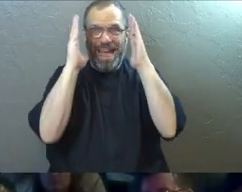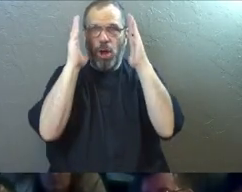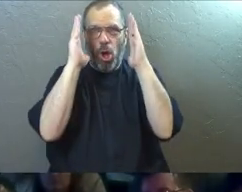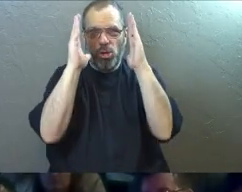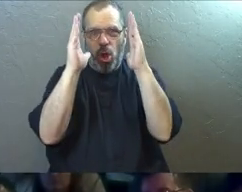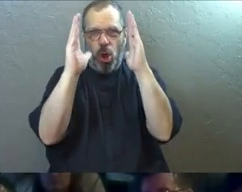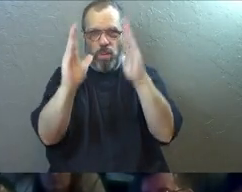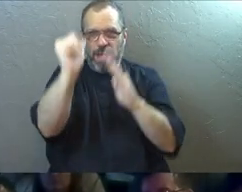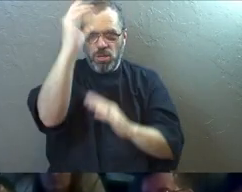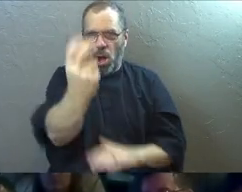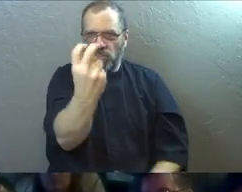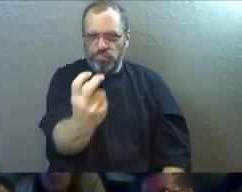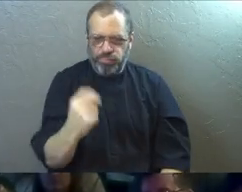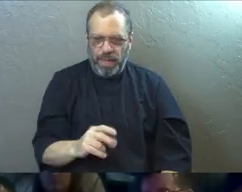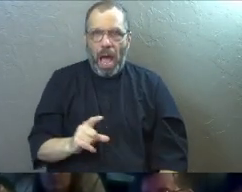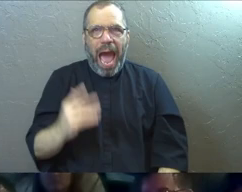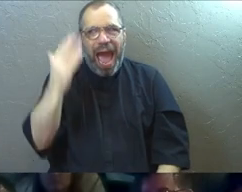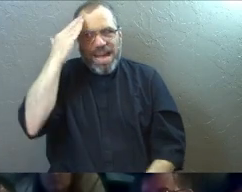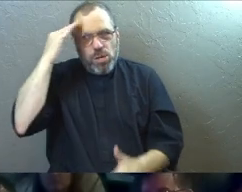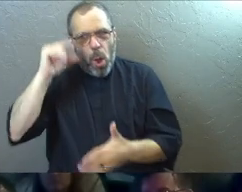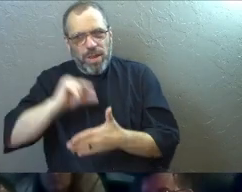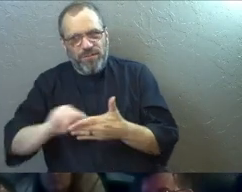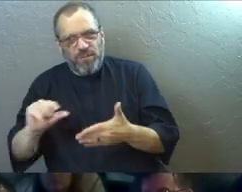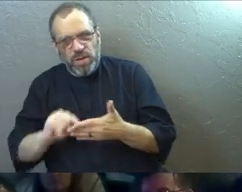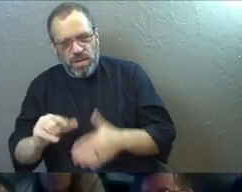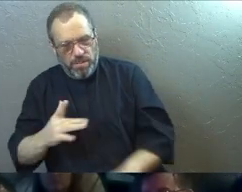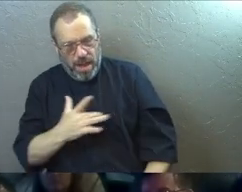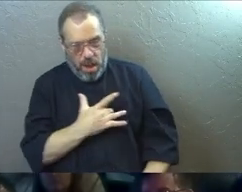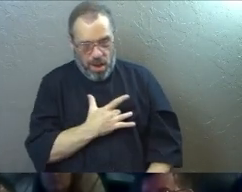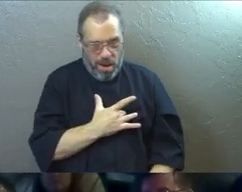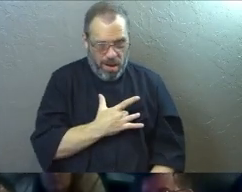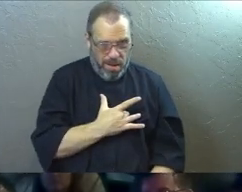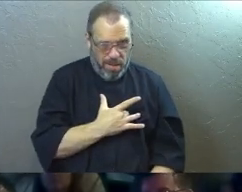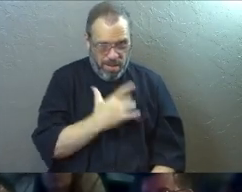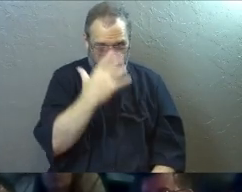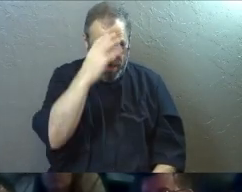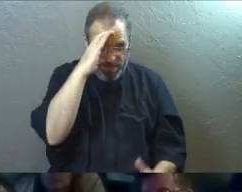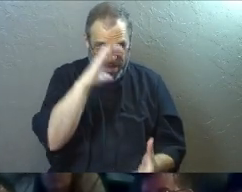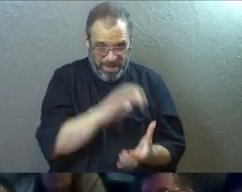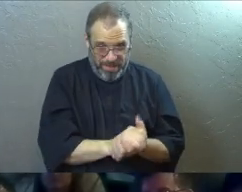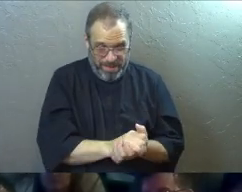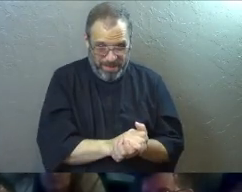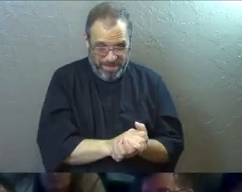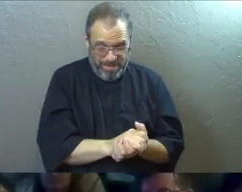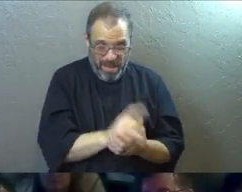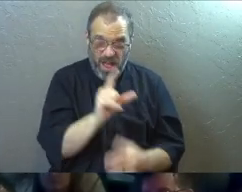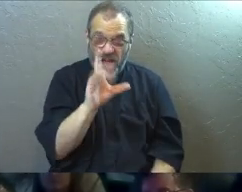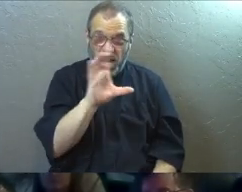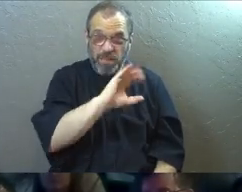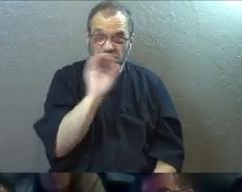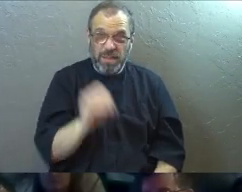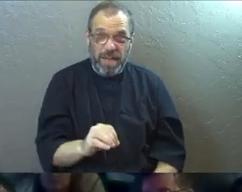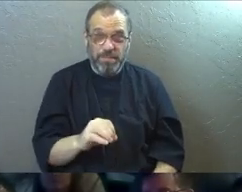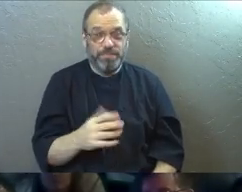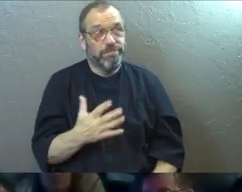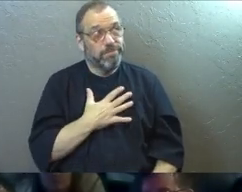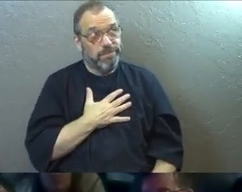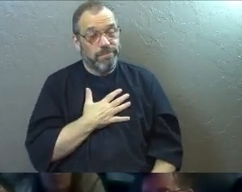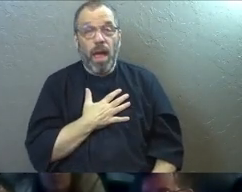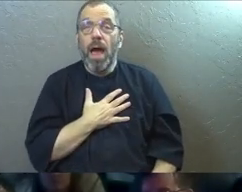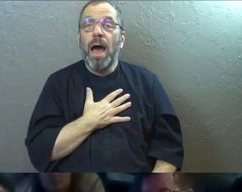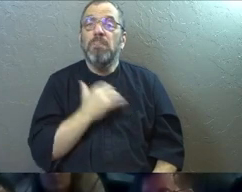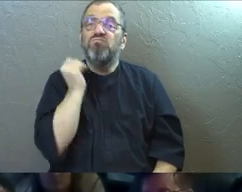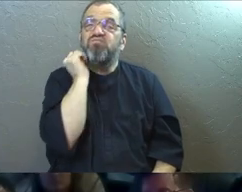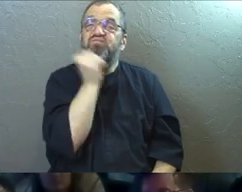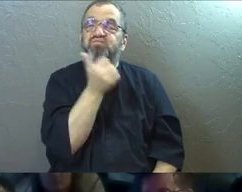reality. I know this verse with my lips, but I don't know if my heart and my body knows it all the way. I think there are so many times in my life,